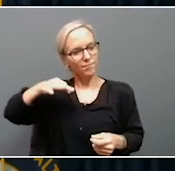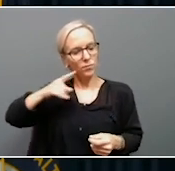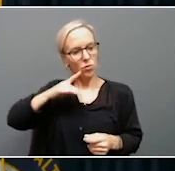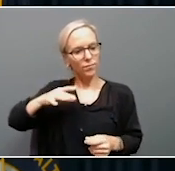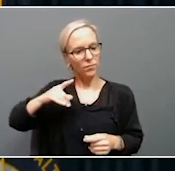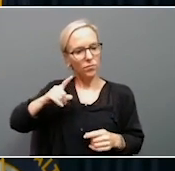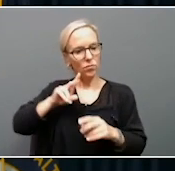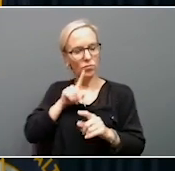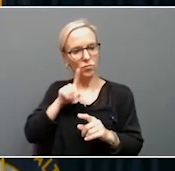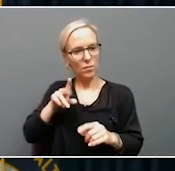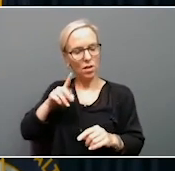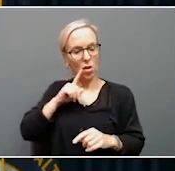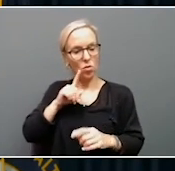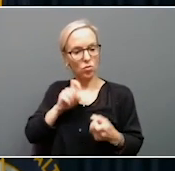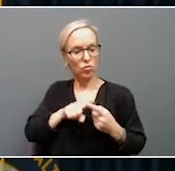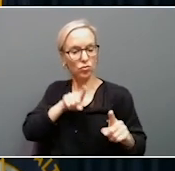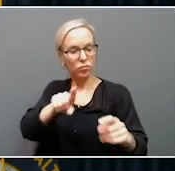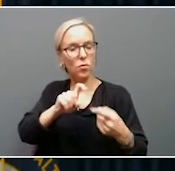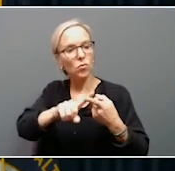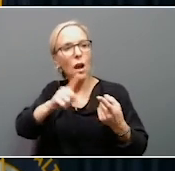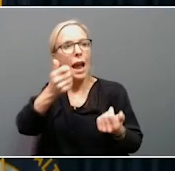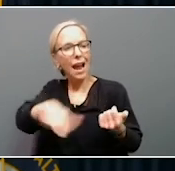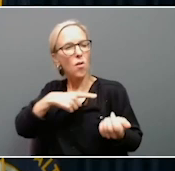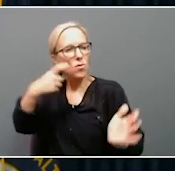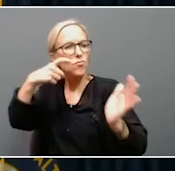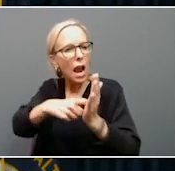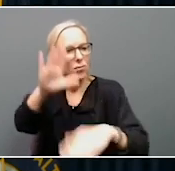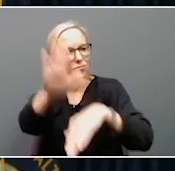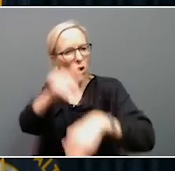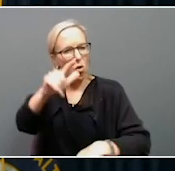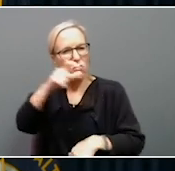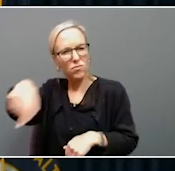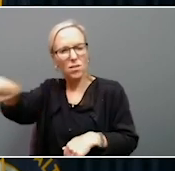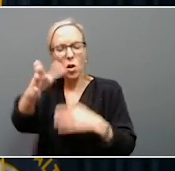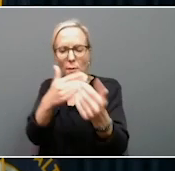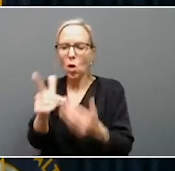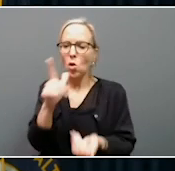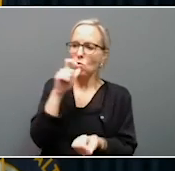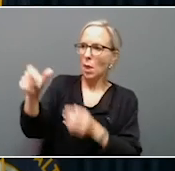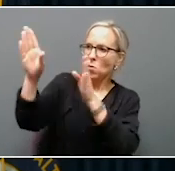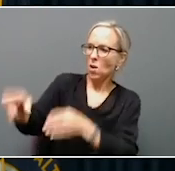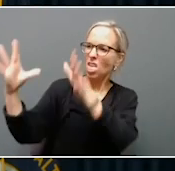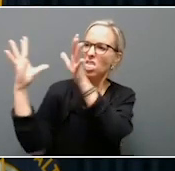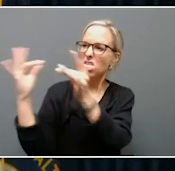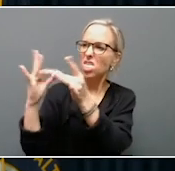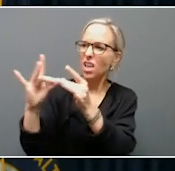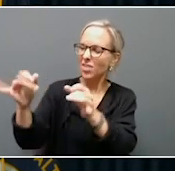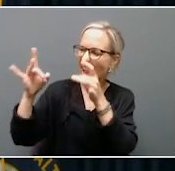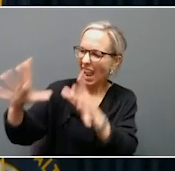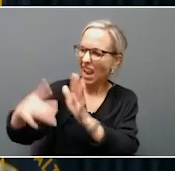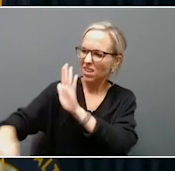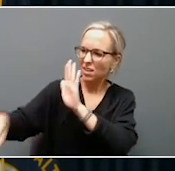it is to make sure that we call it out when it's there, no matter who is saying it, that we give it no space and no